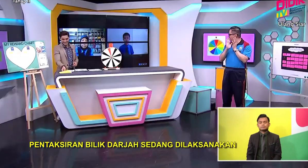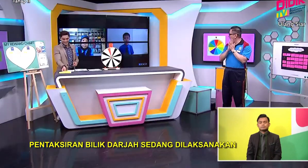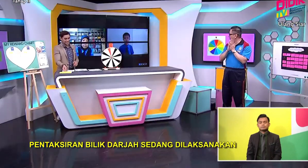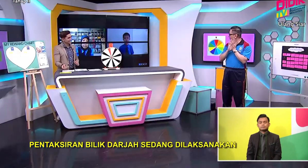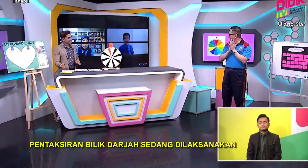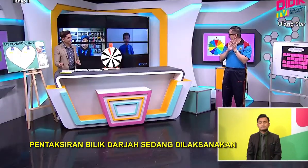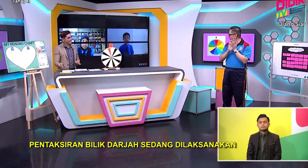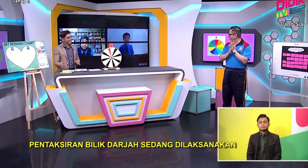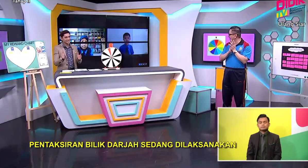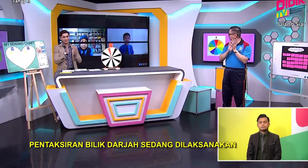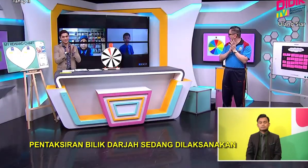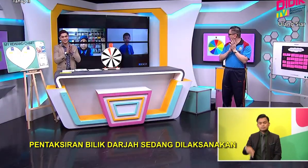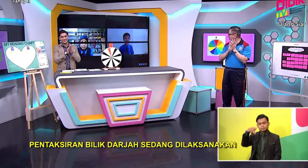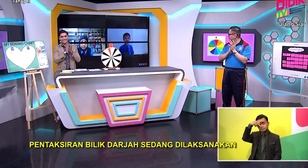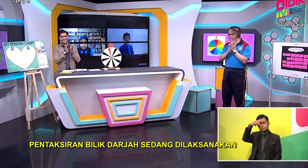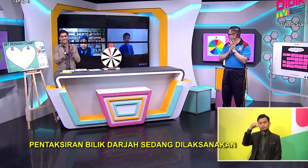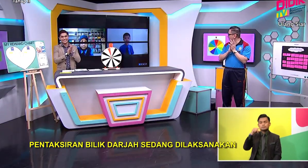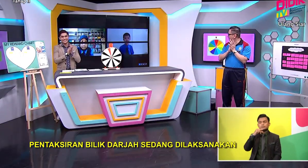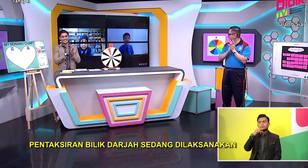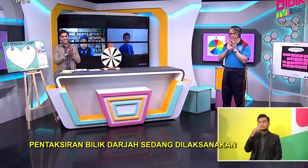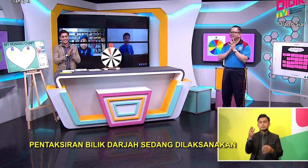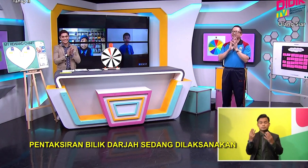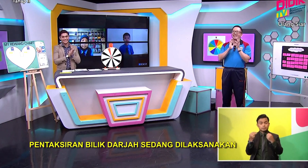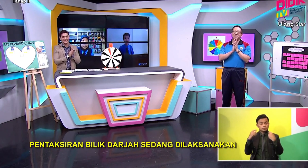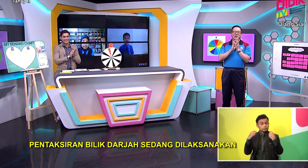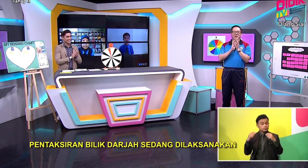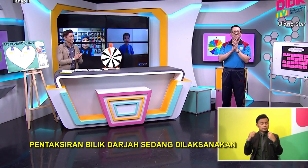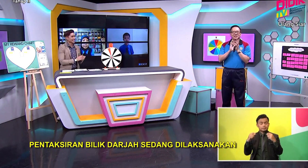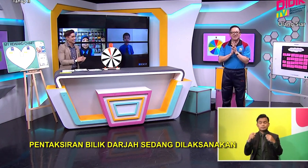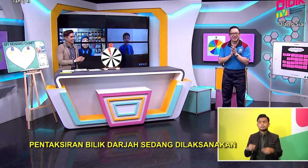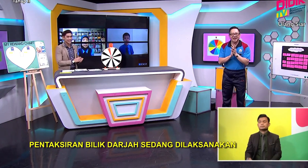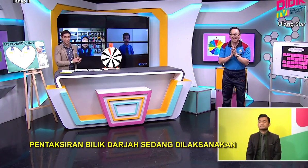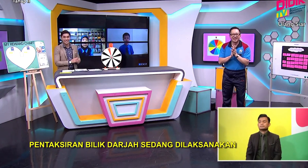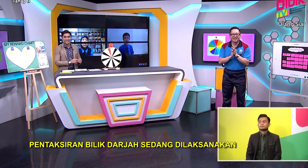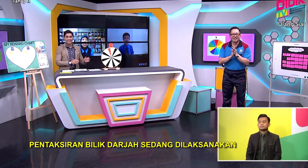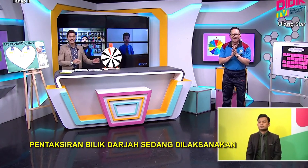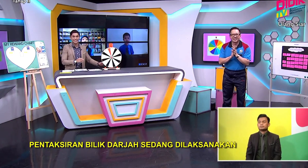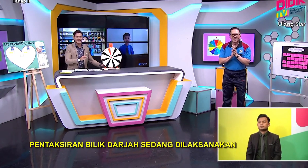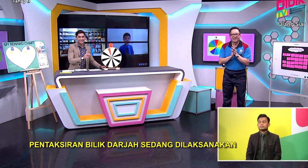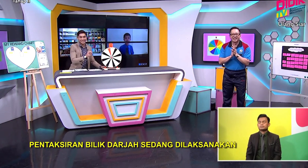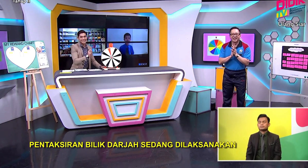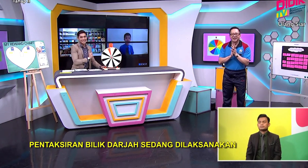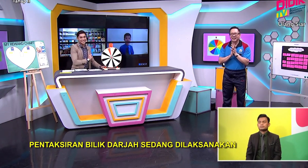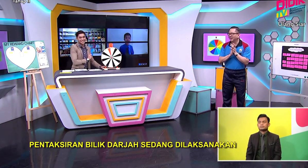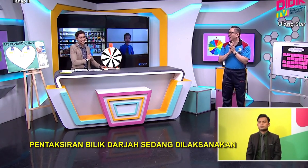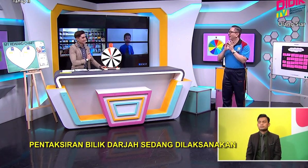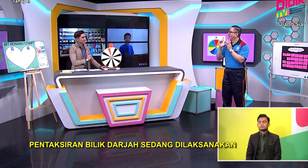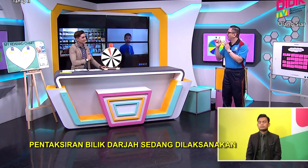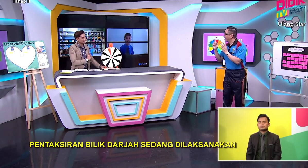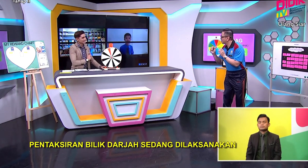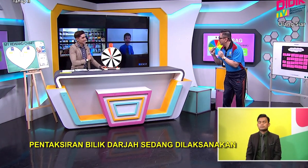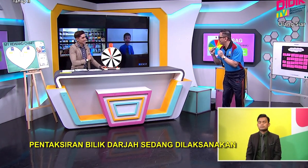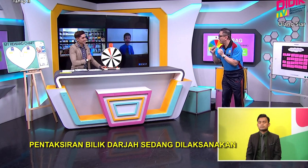I think Peng Peng You want to try, Peng Peng? Peng Peng, you want to try? Okay